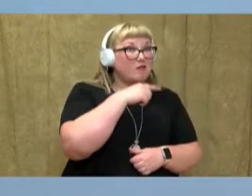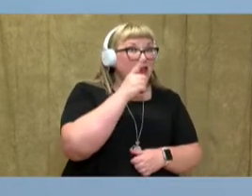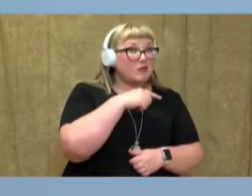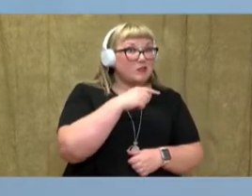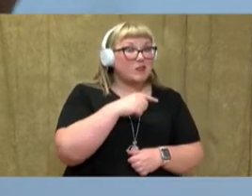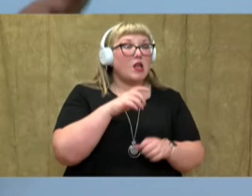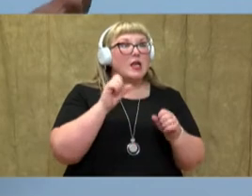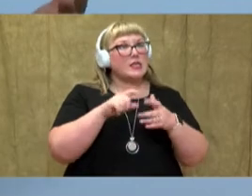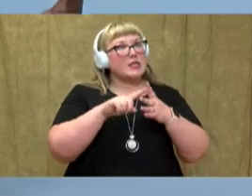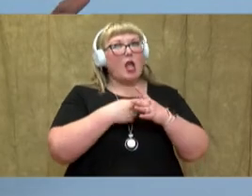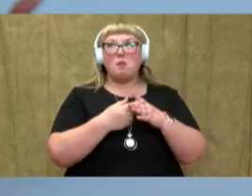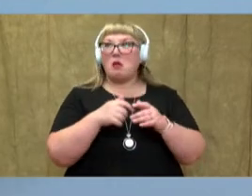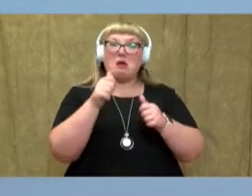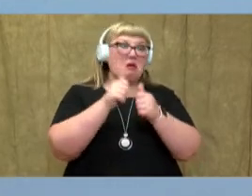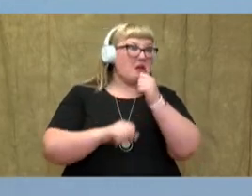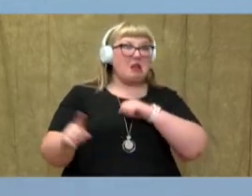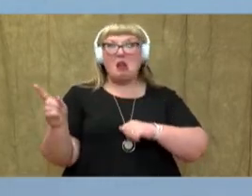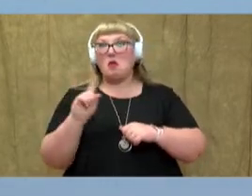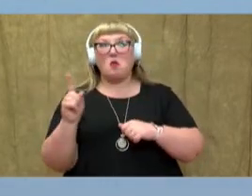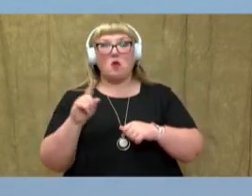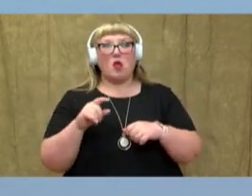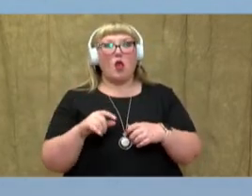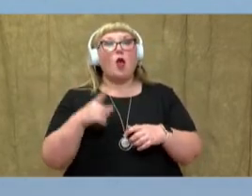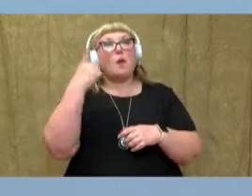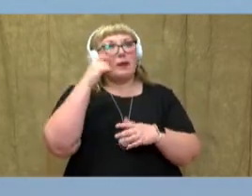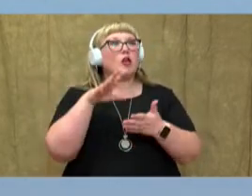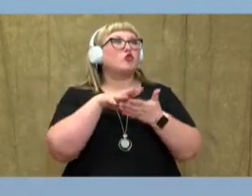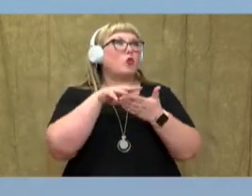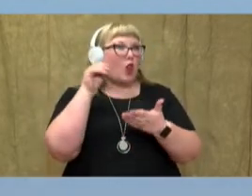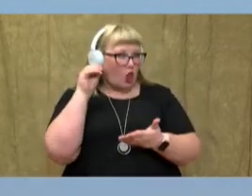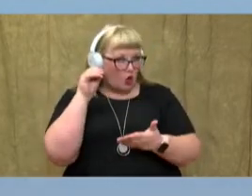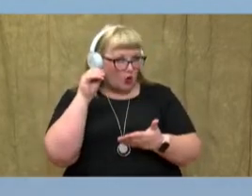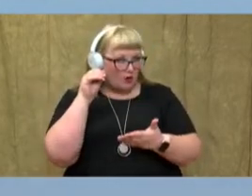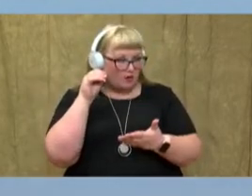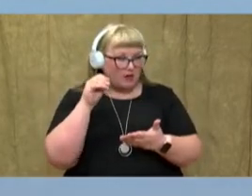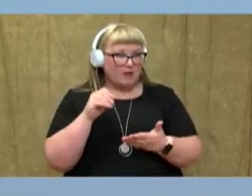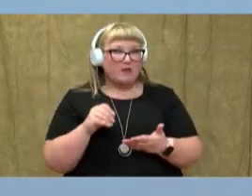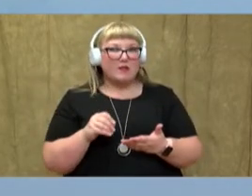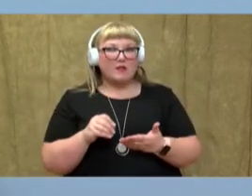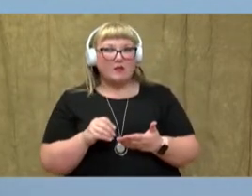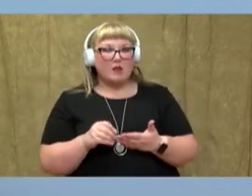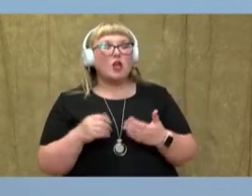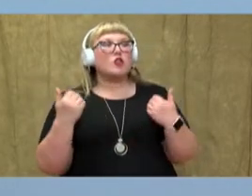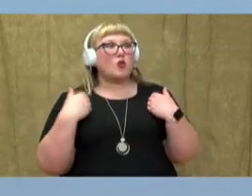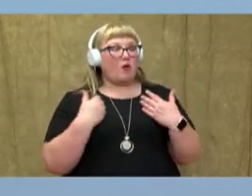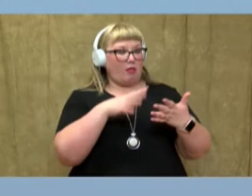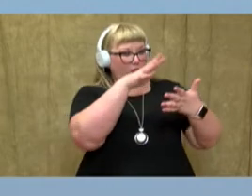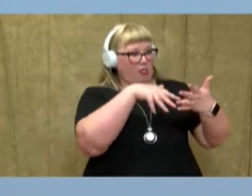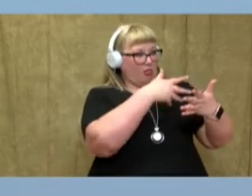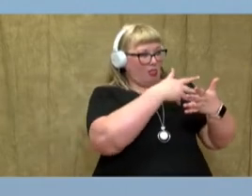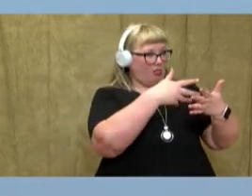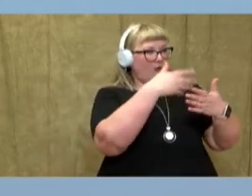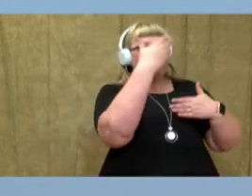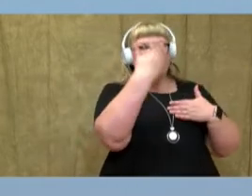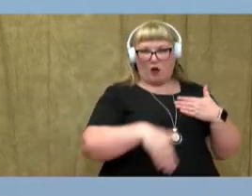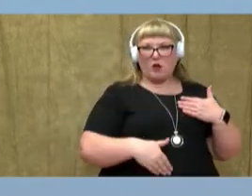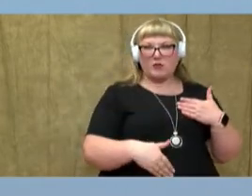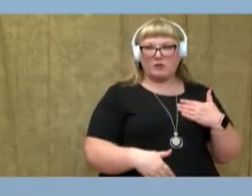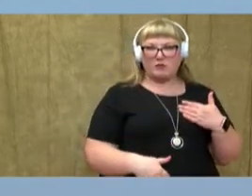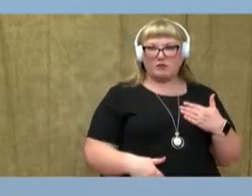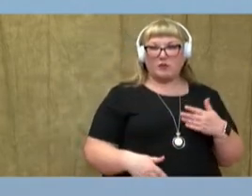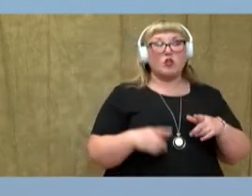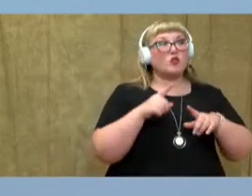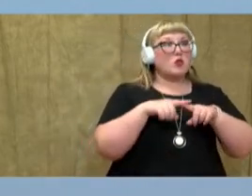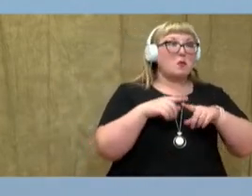you can begin anywhere because you're learning. So, you have what we call a table of contents. So, depending on what